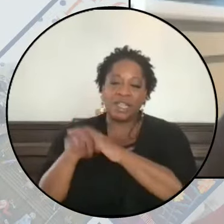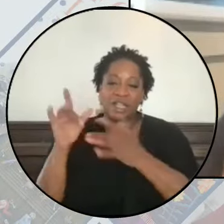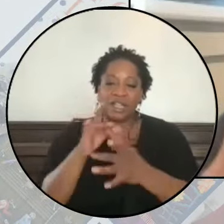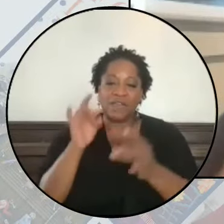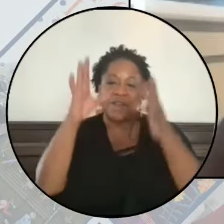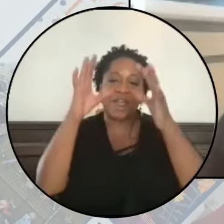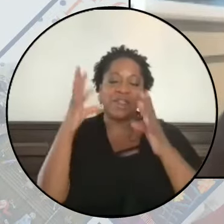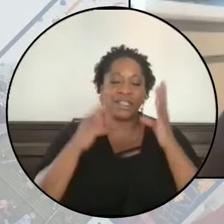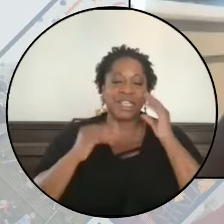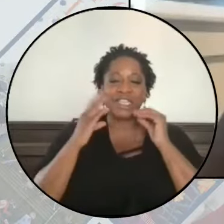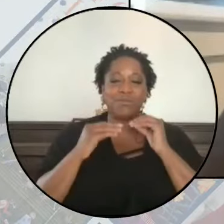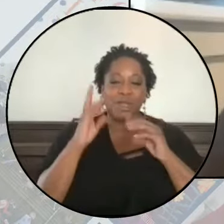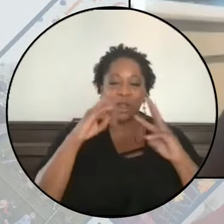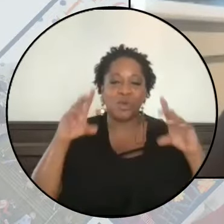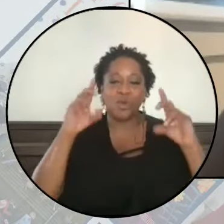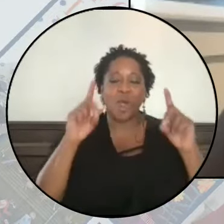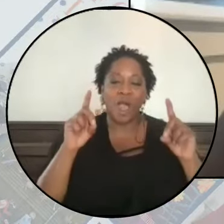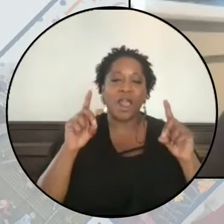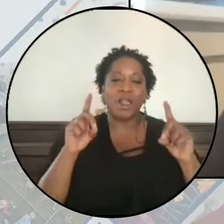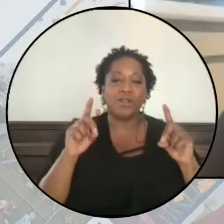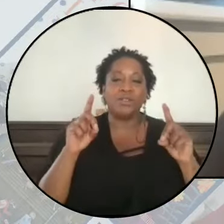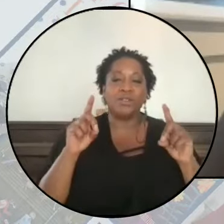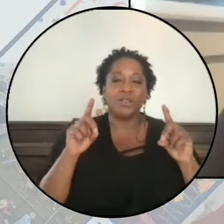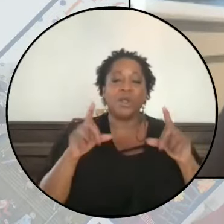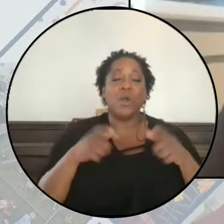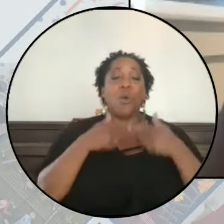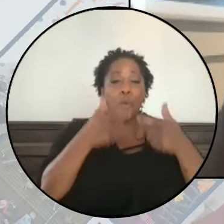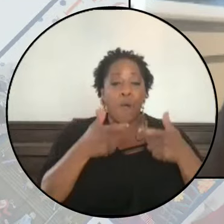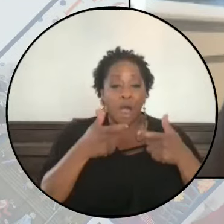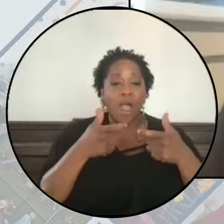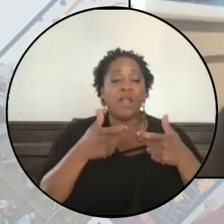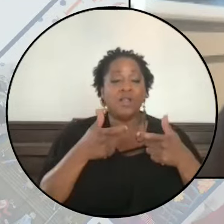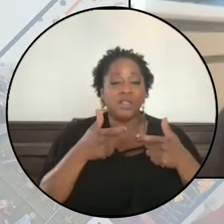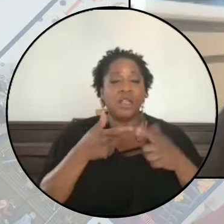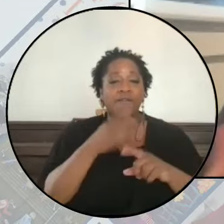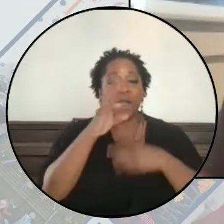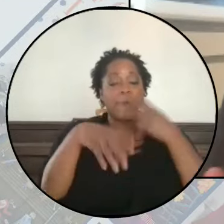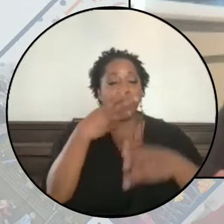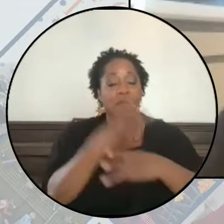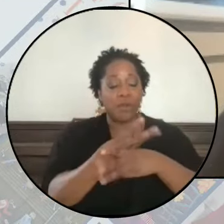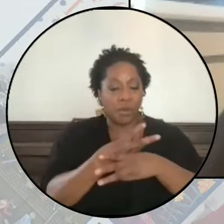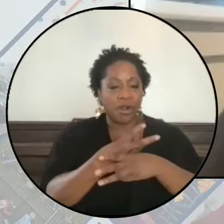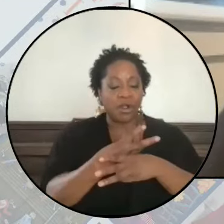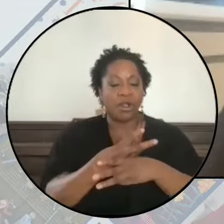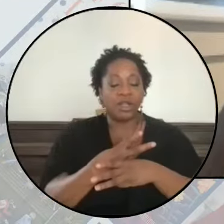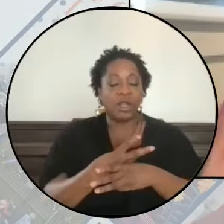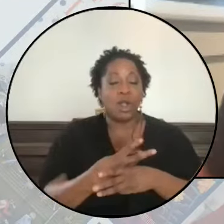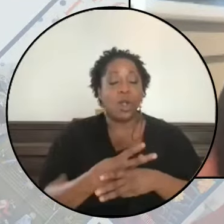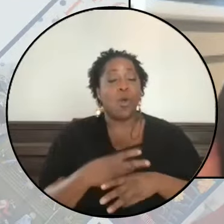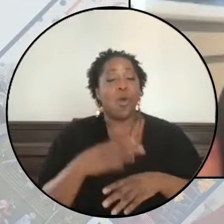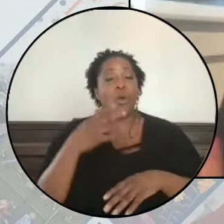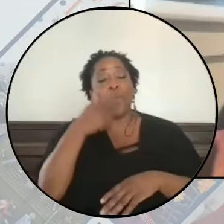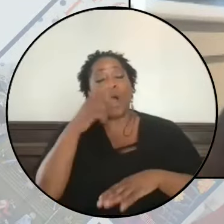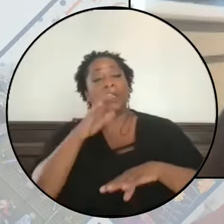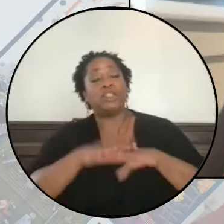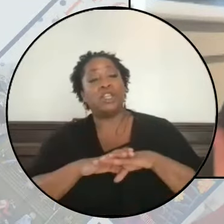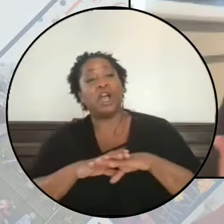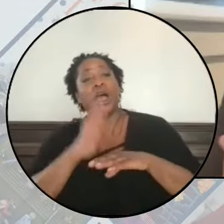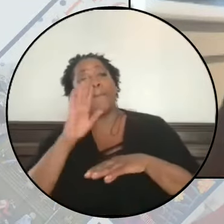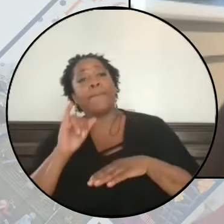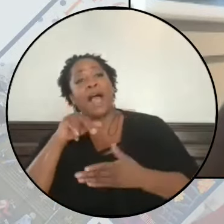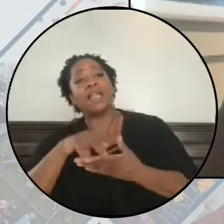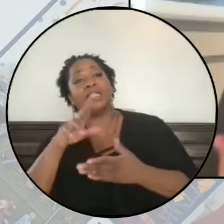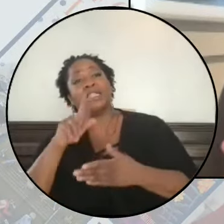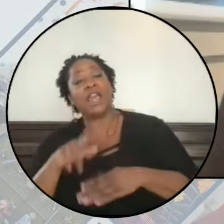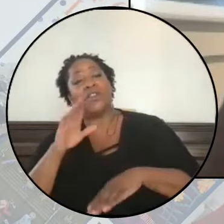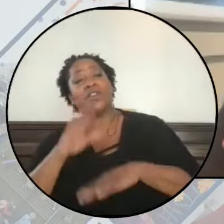experienced while the world watched. There is no such thing as a sideline, as a bystander in